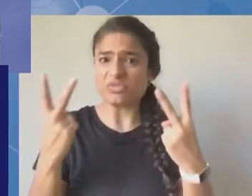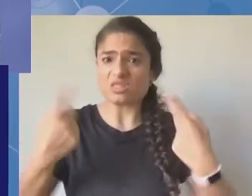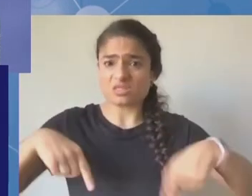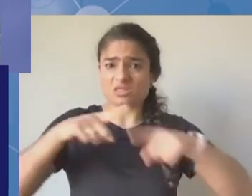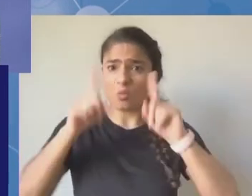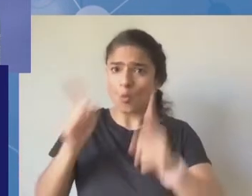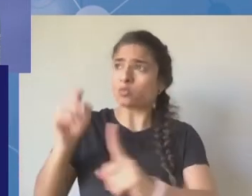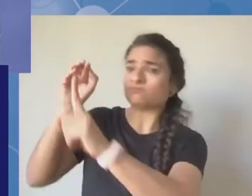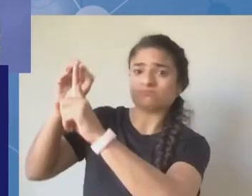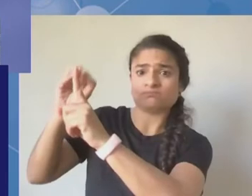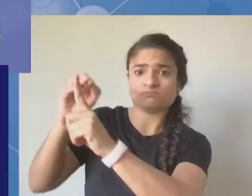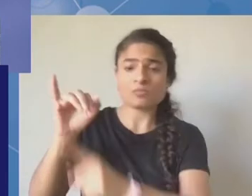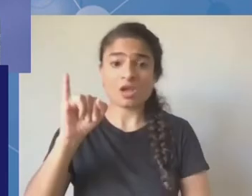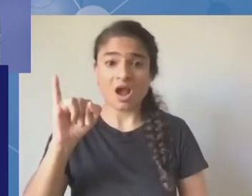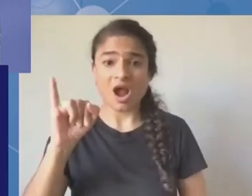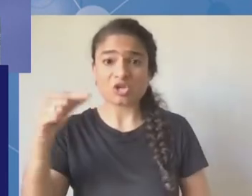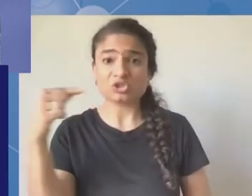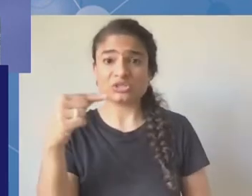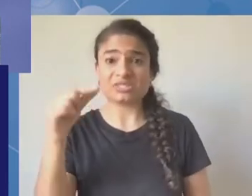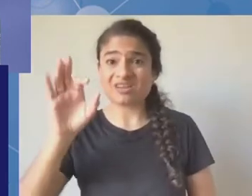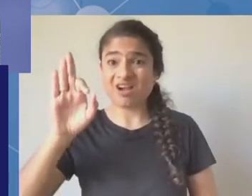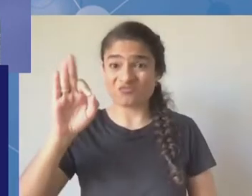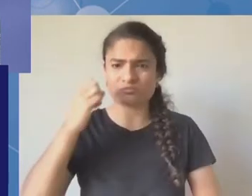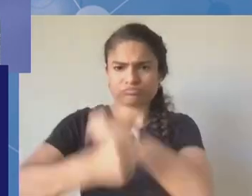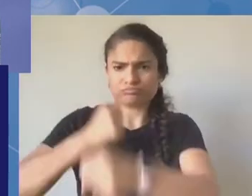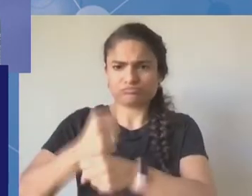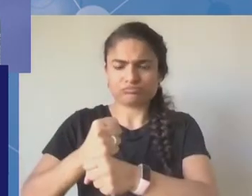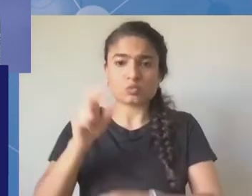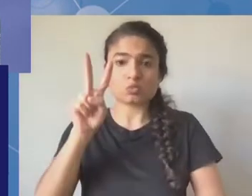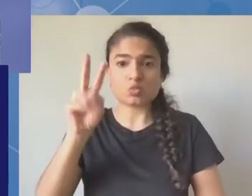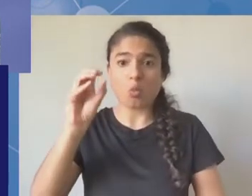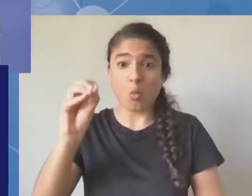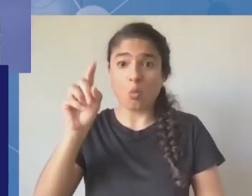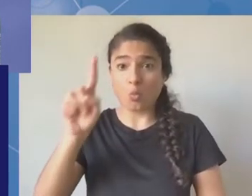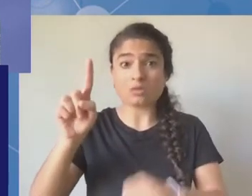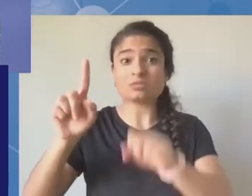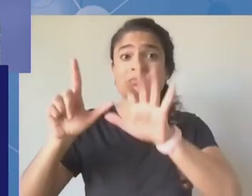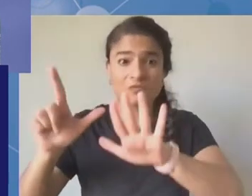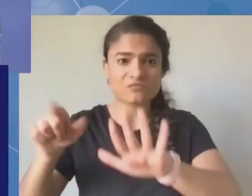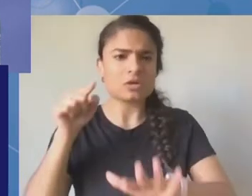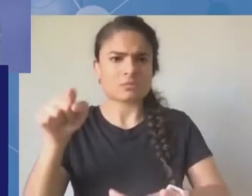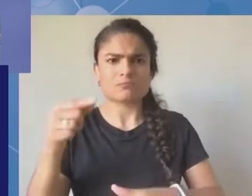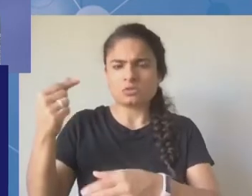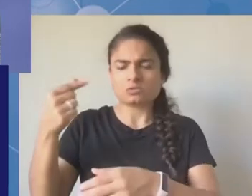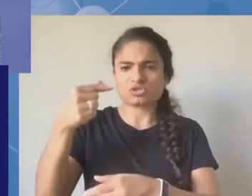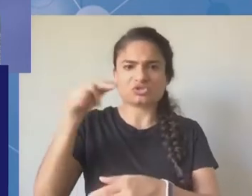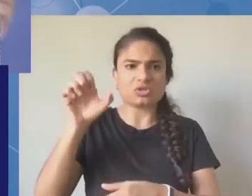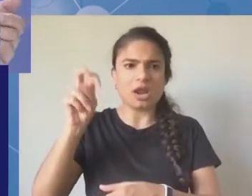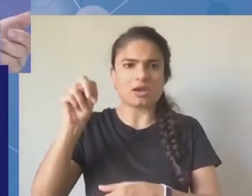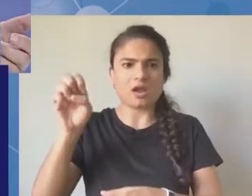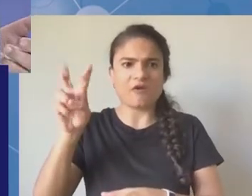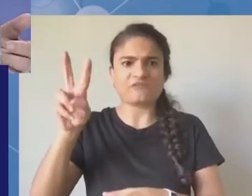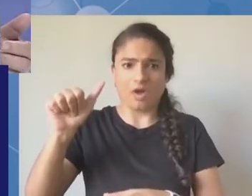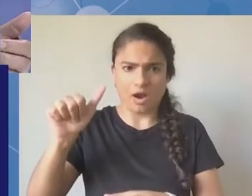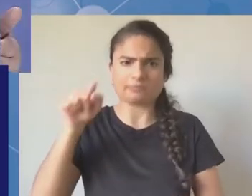IGF issue paper. And I think you're right. It hasn't emerged as strongly as it should have. But it has been there.